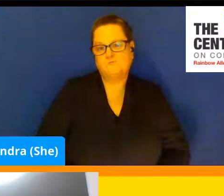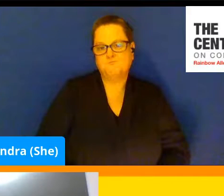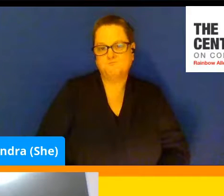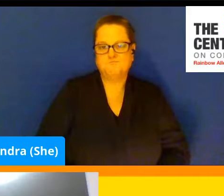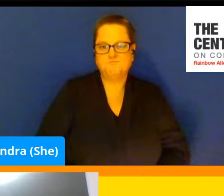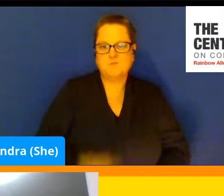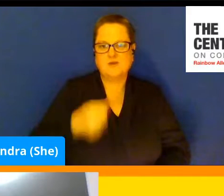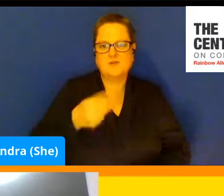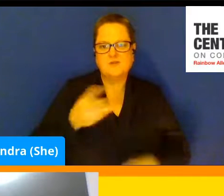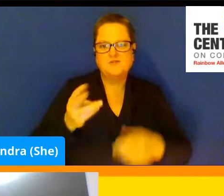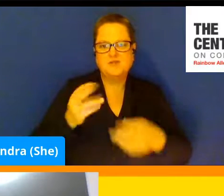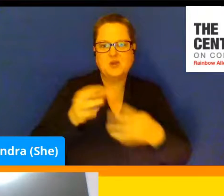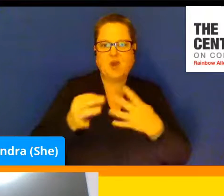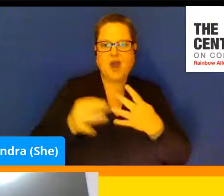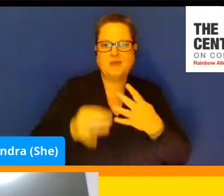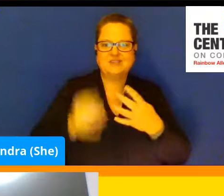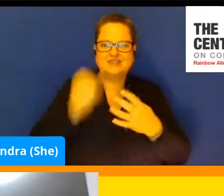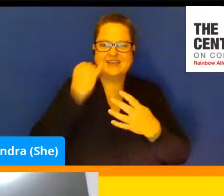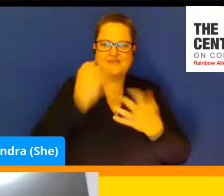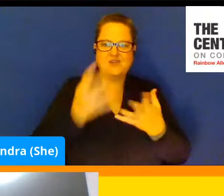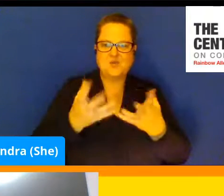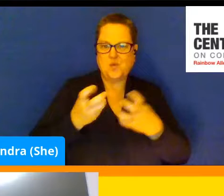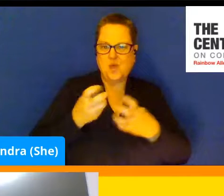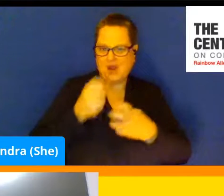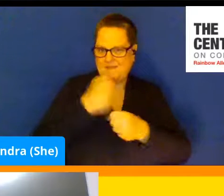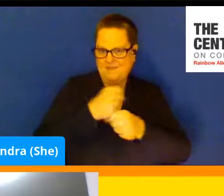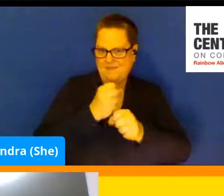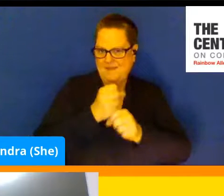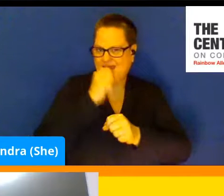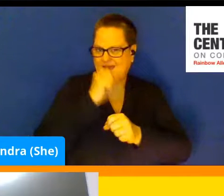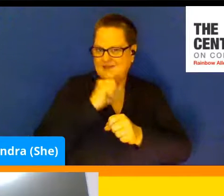different options to check out if making ice cream is interesting for you, too.